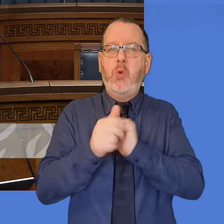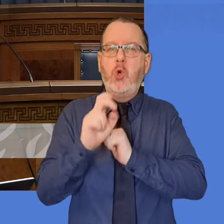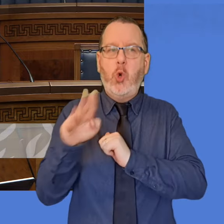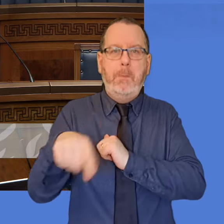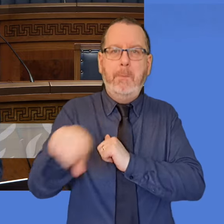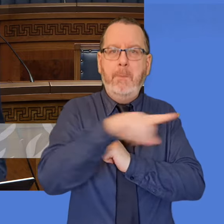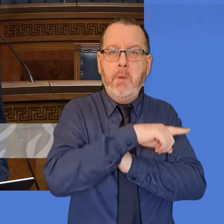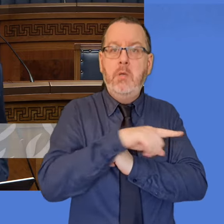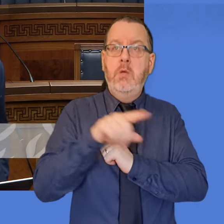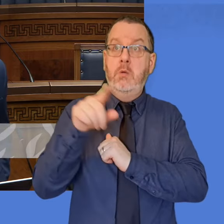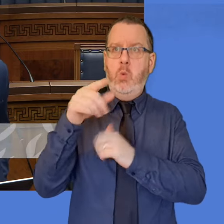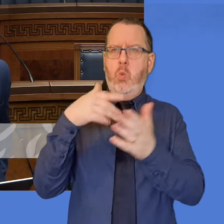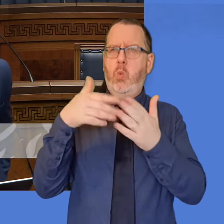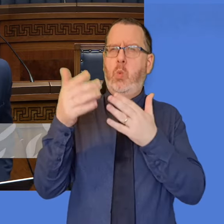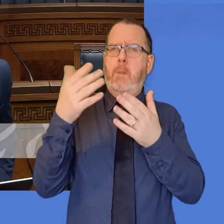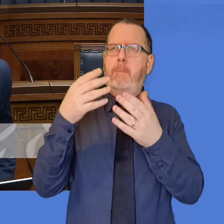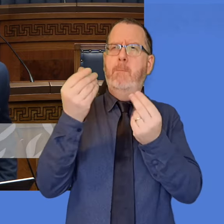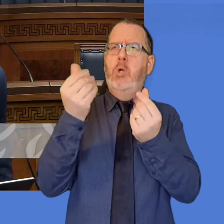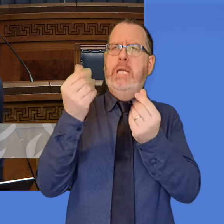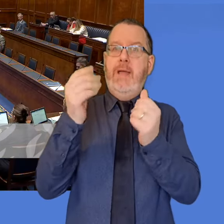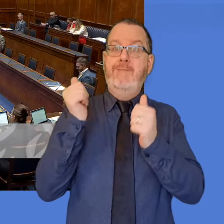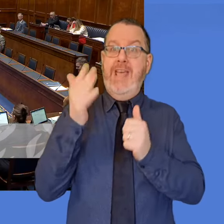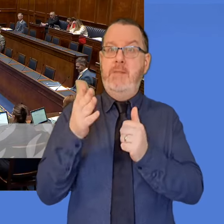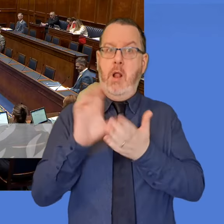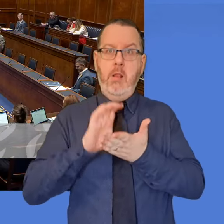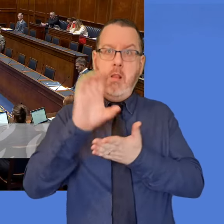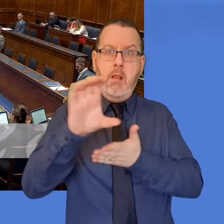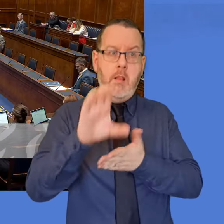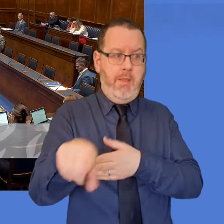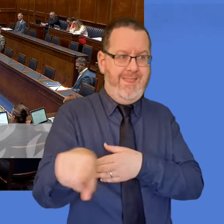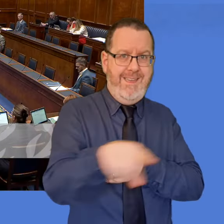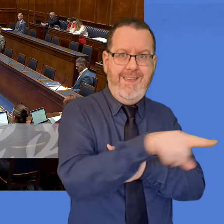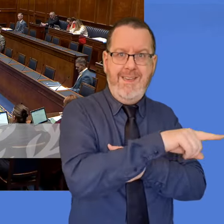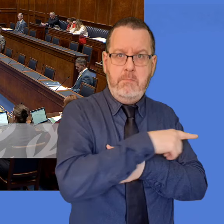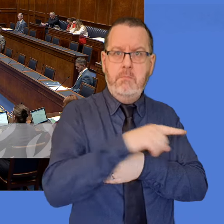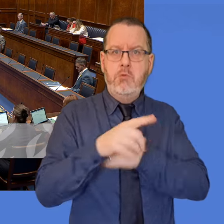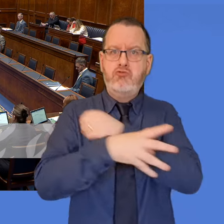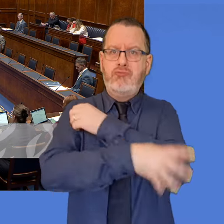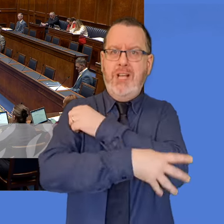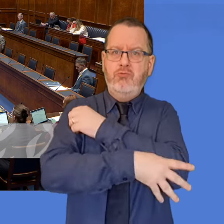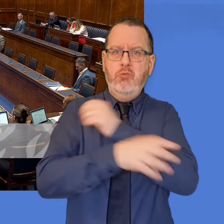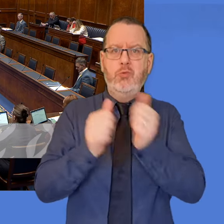clubs in the next financial year? Mr. Minister.